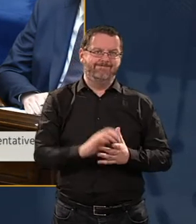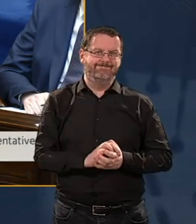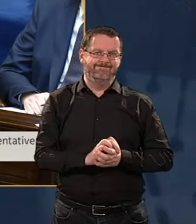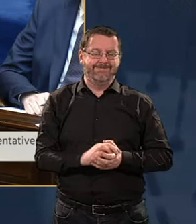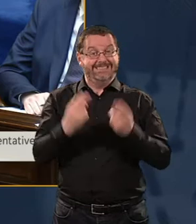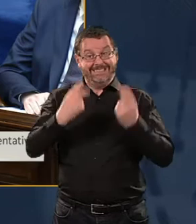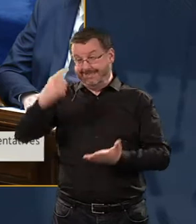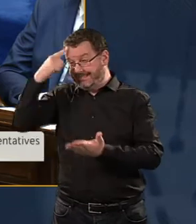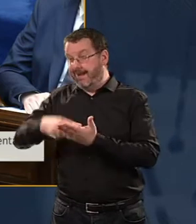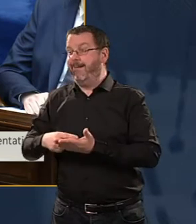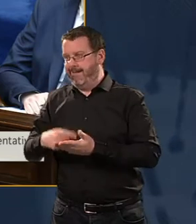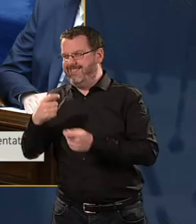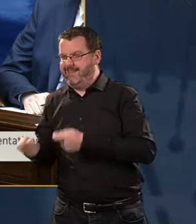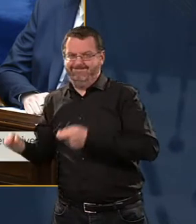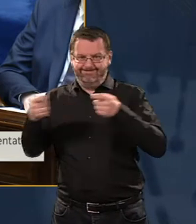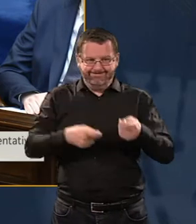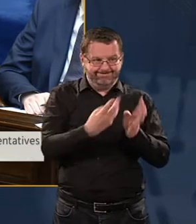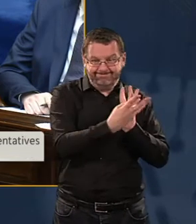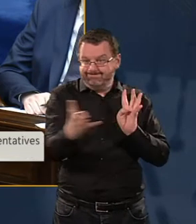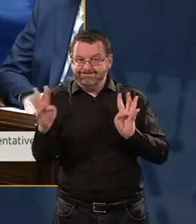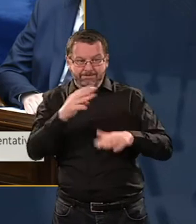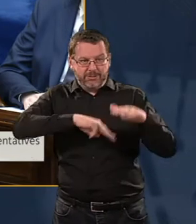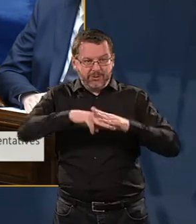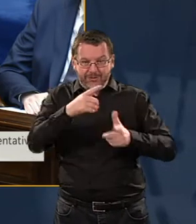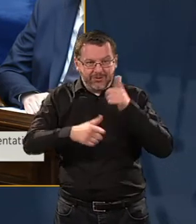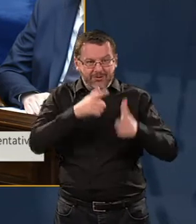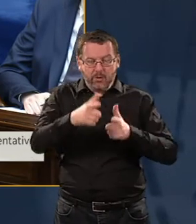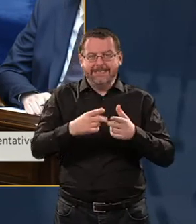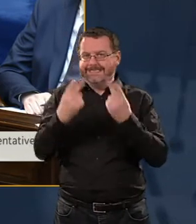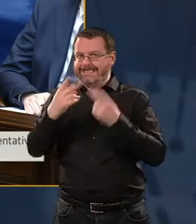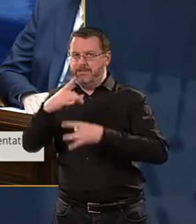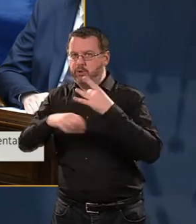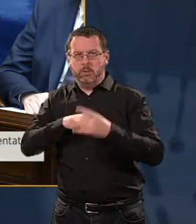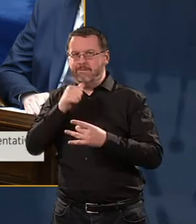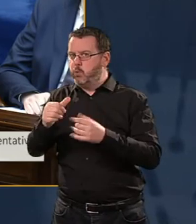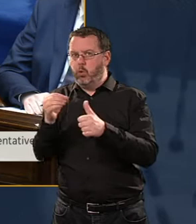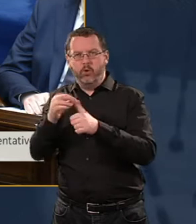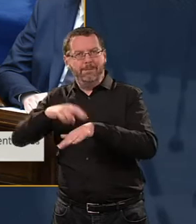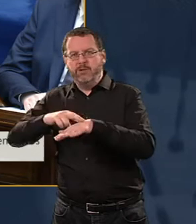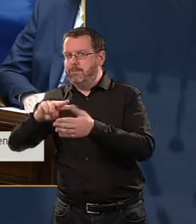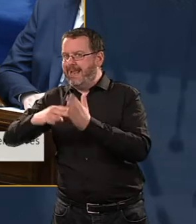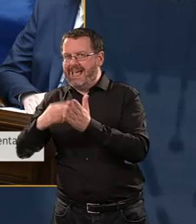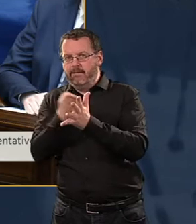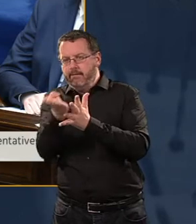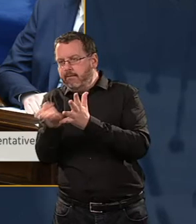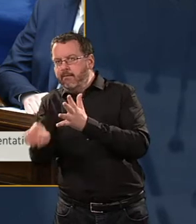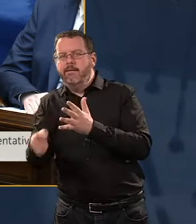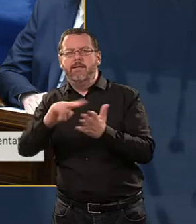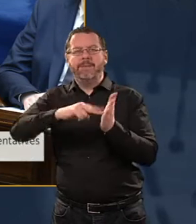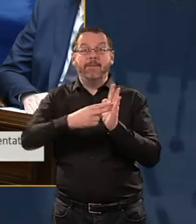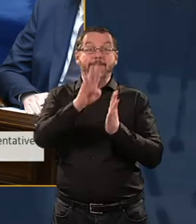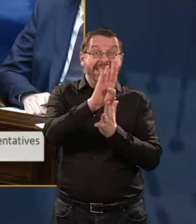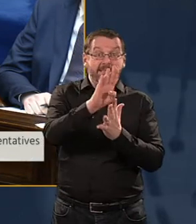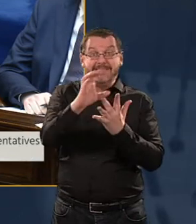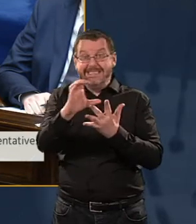a decision to Cabinet, we want to make sure that there is no better alternative. You asked about Plan B or Plan C or Plan D. We are examining